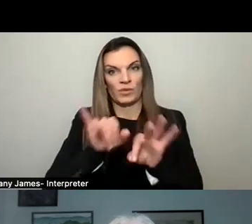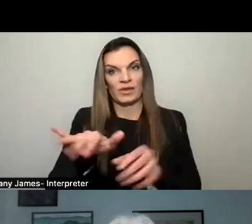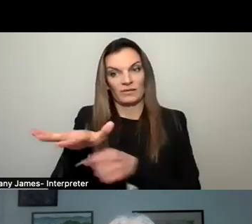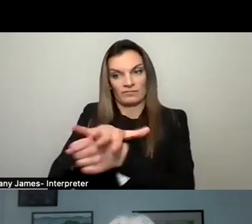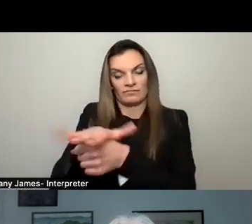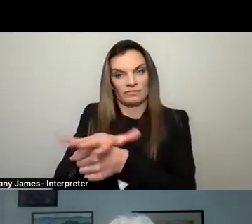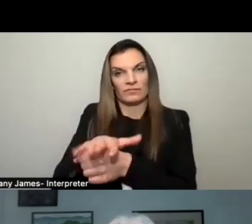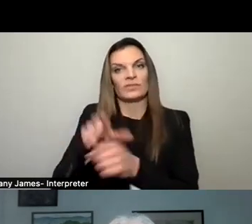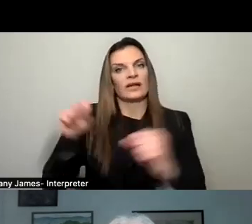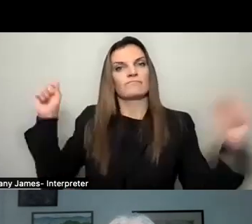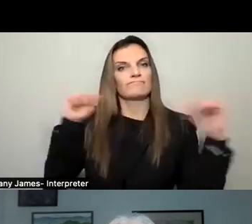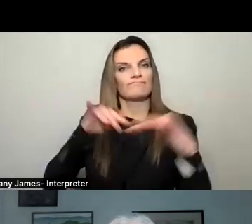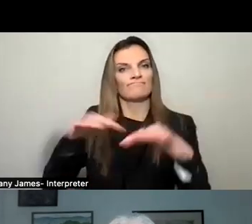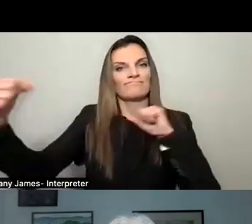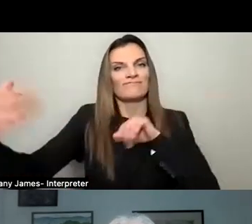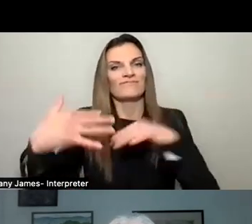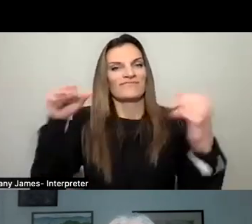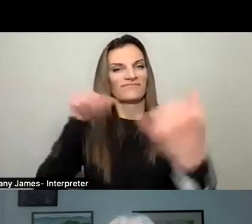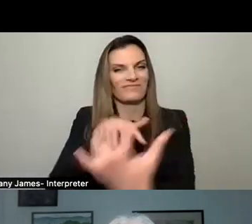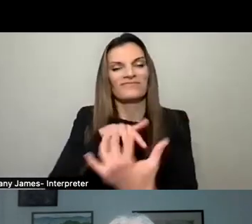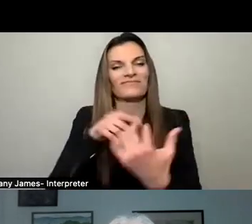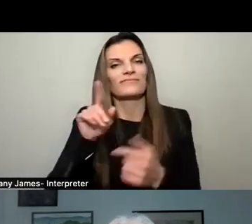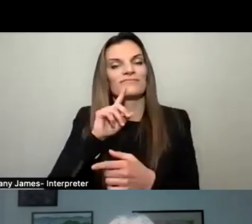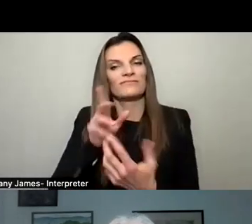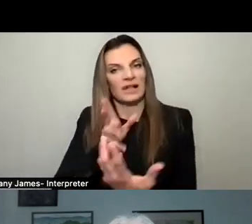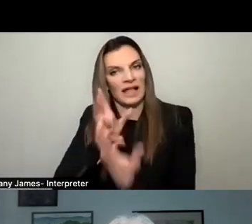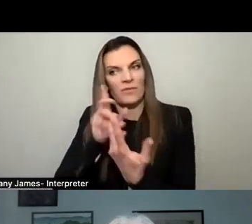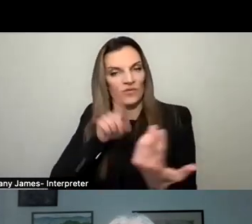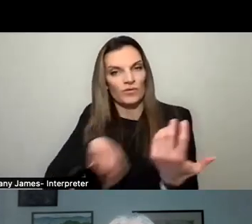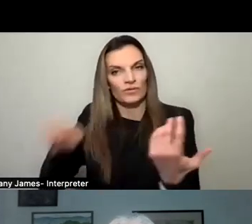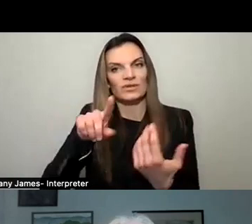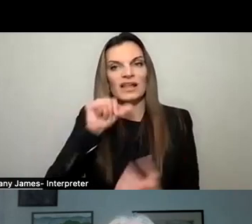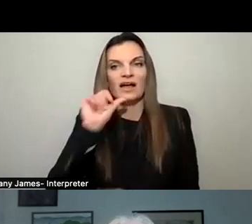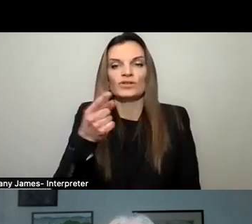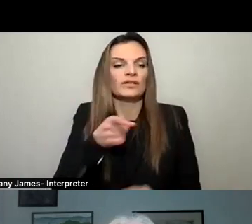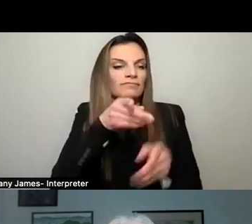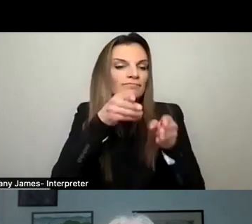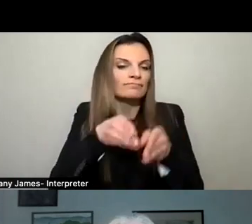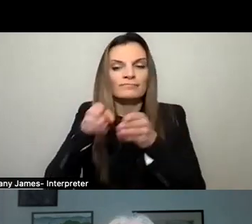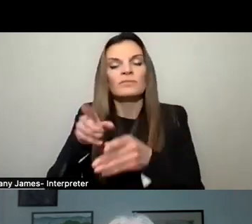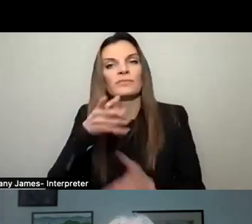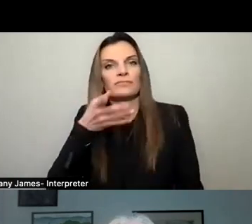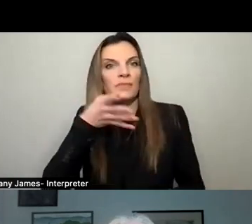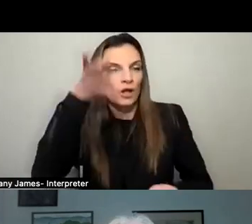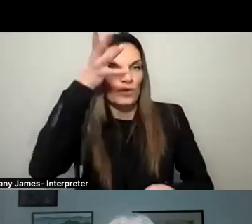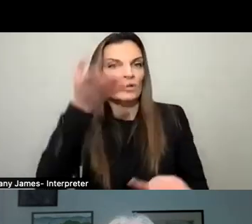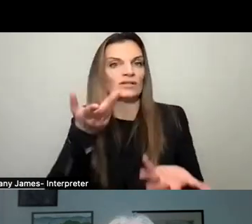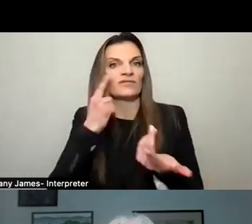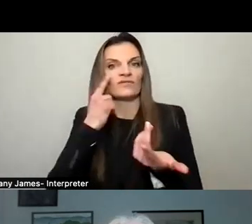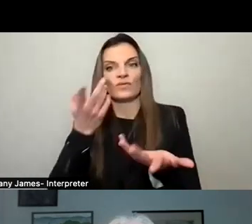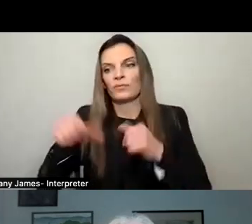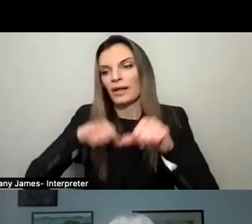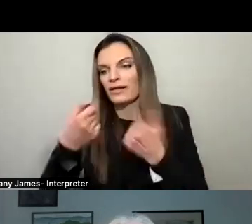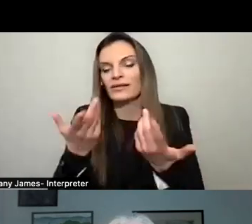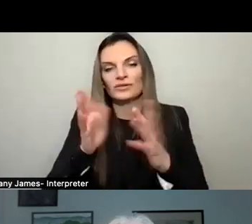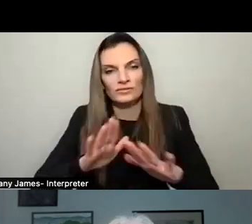designed for everyone in the community. It accommodates people, not just individuals, but parents for biking, for walking, and